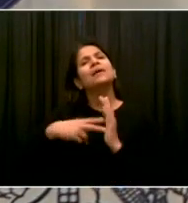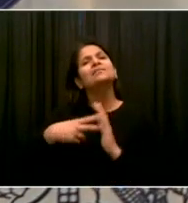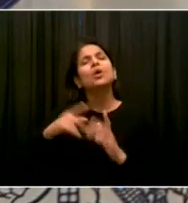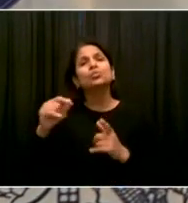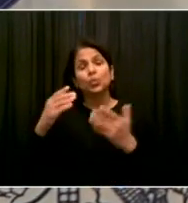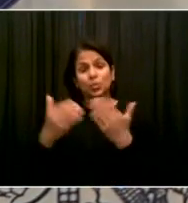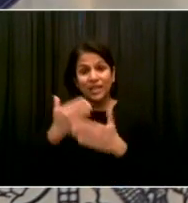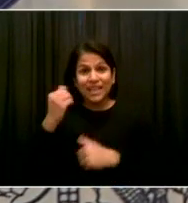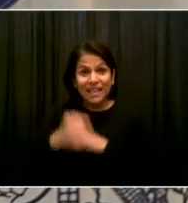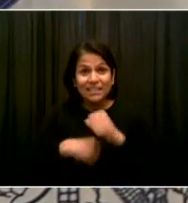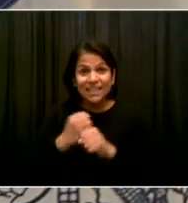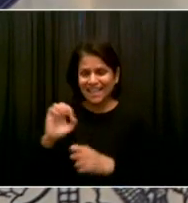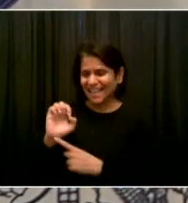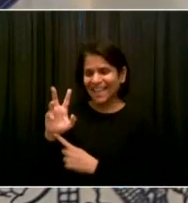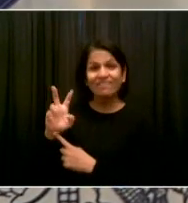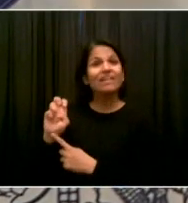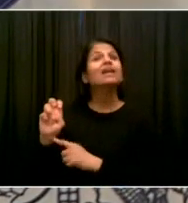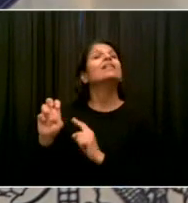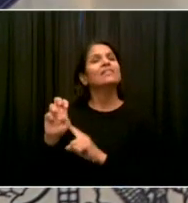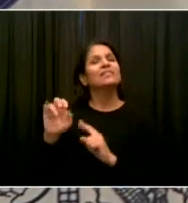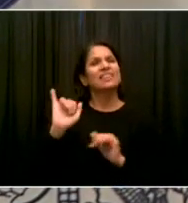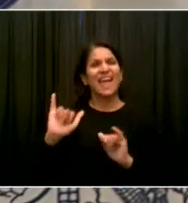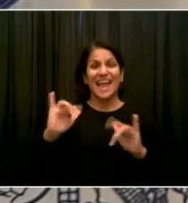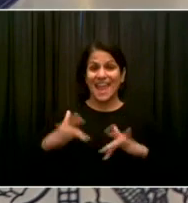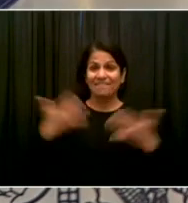I want to make sure, Juliet, there's no misunderstanding here.